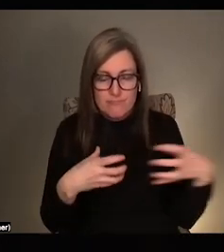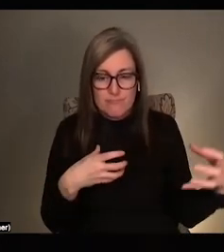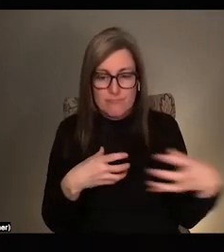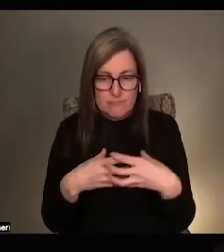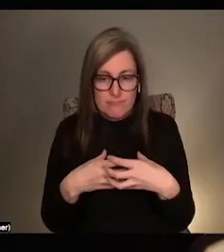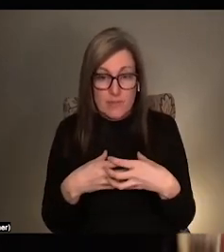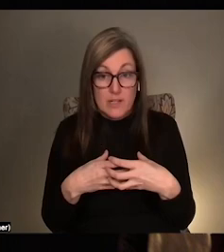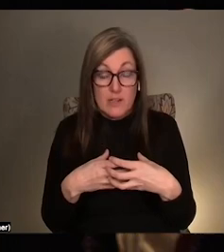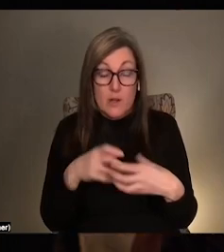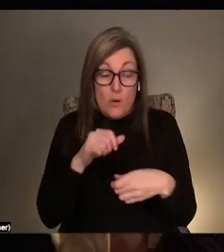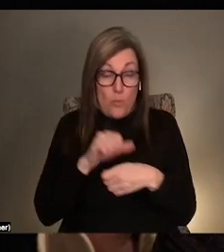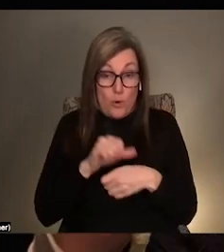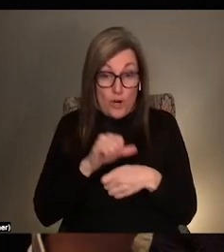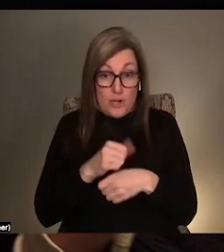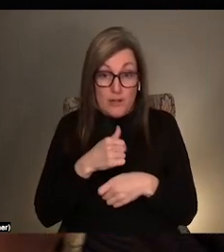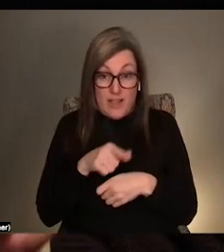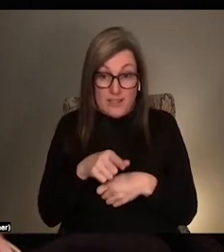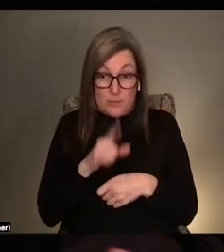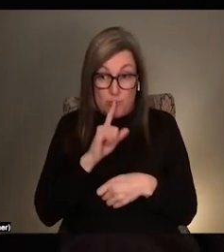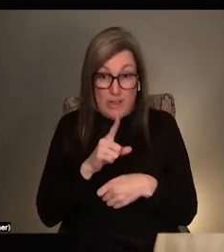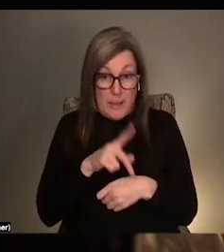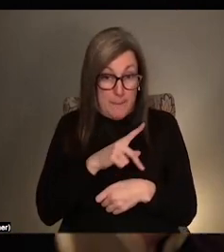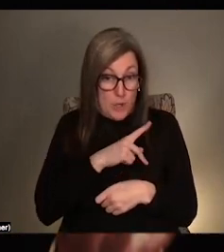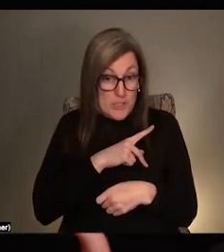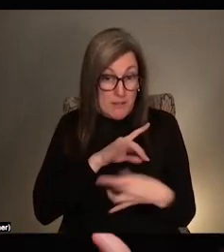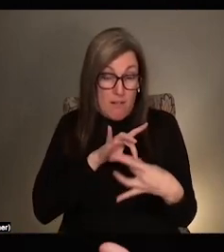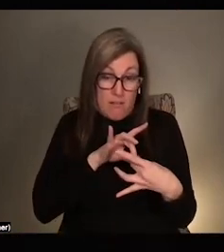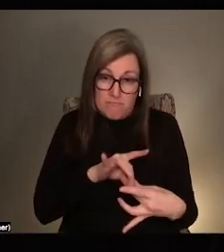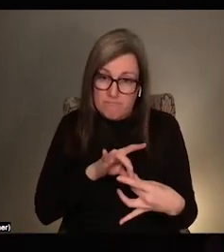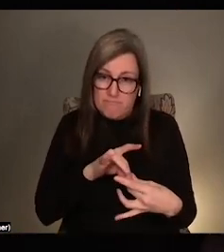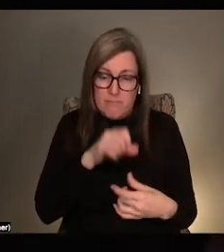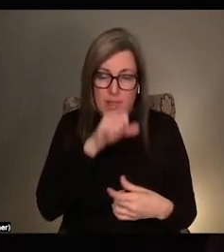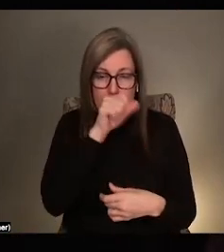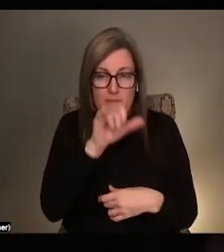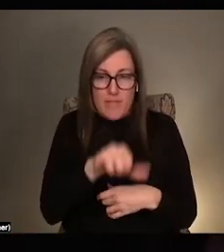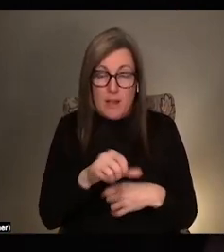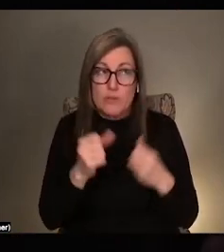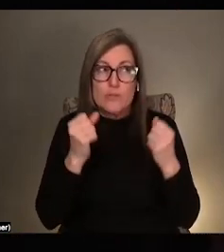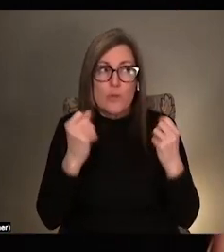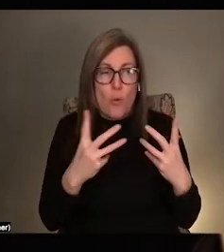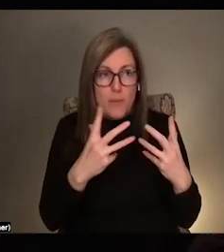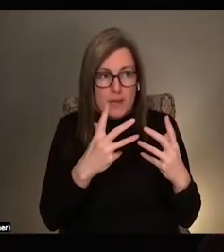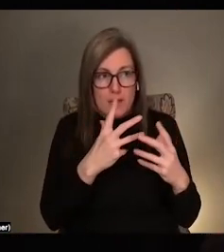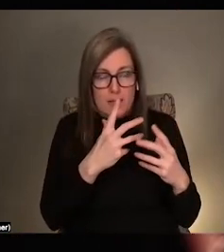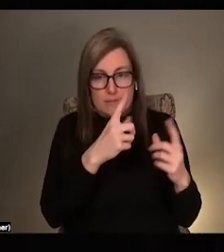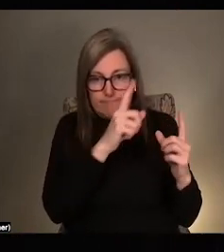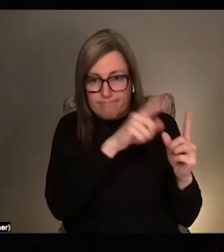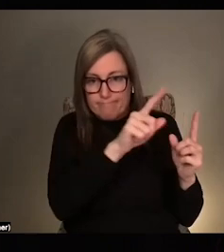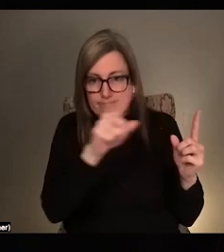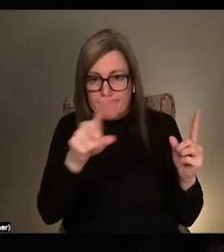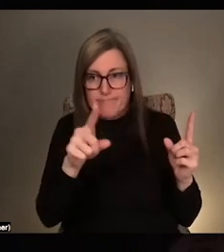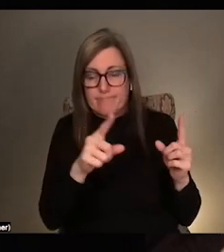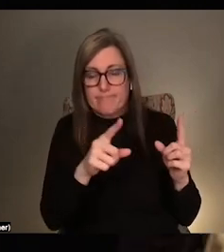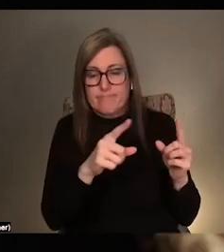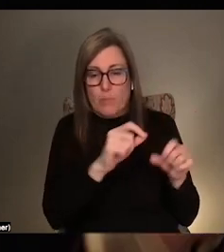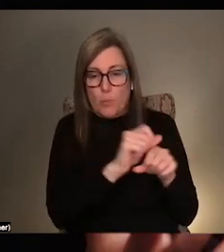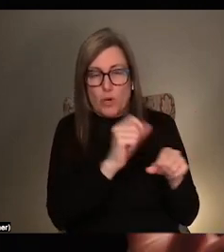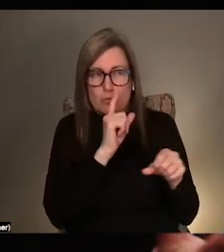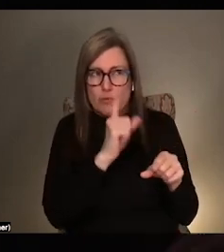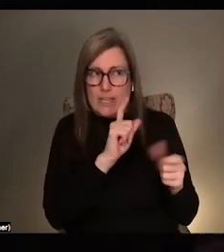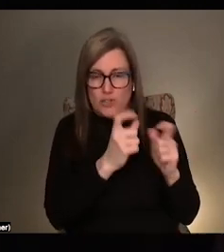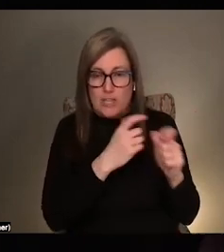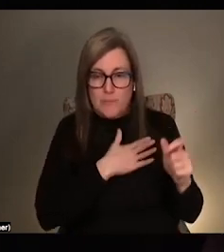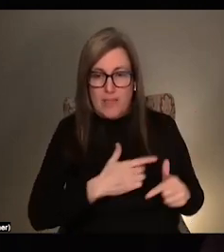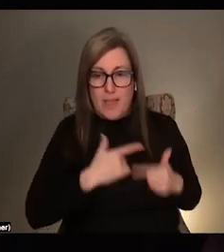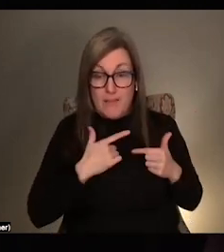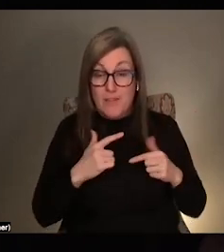deeply personal and like how, you know, so many works like that have changed my life. And also in my personal interests, like I'm really more